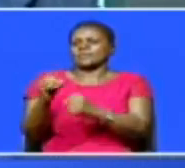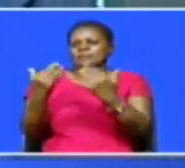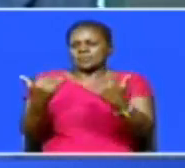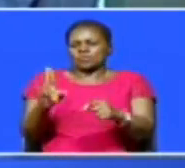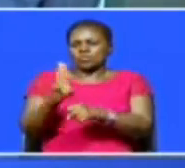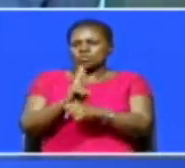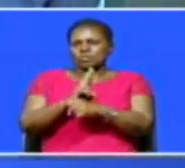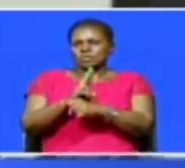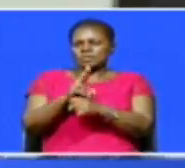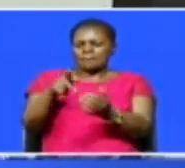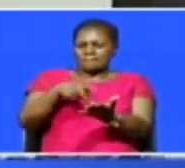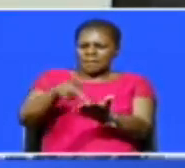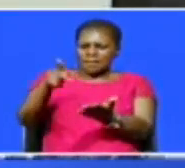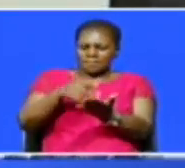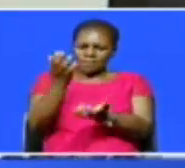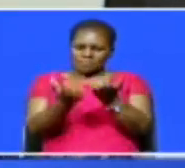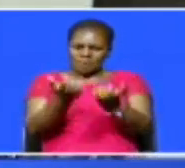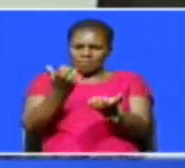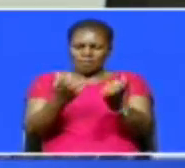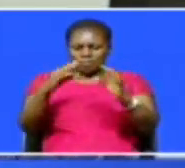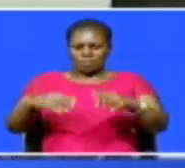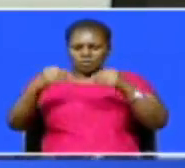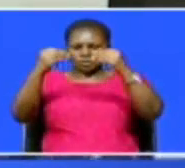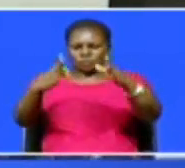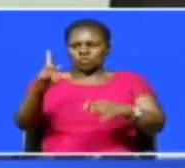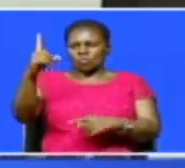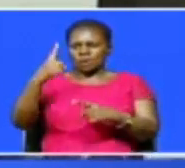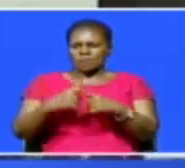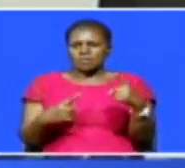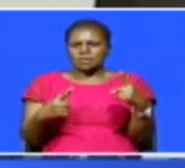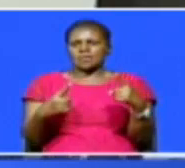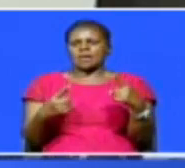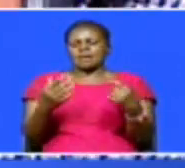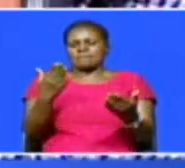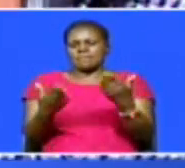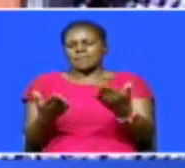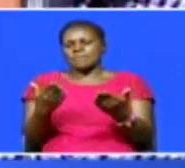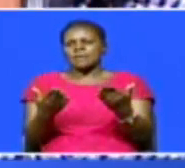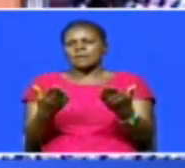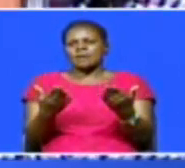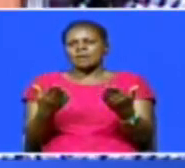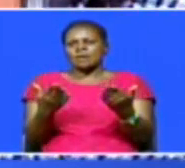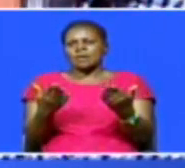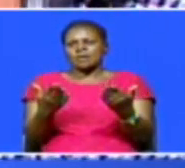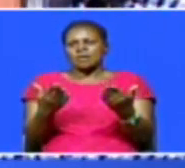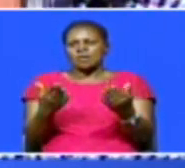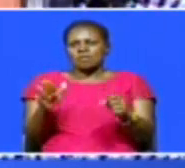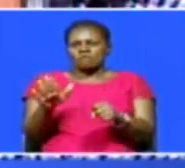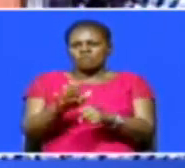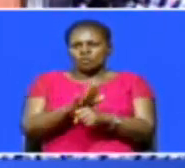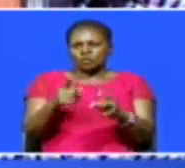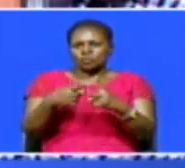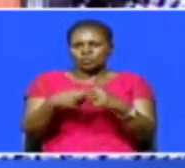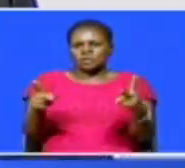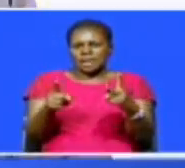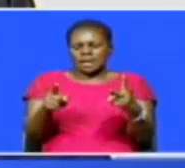used in annual premium assessment has been postponed for a year. And it may be foolhardy for us to start the